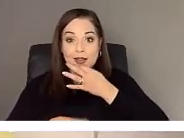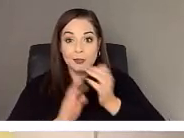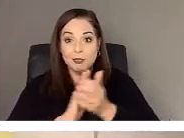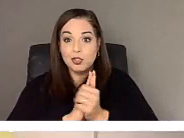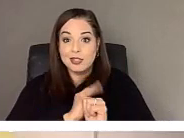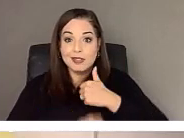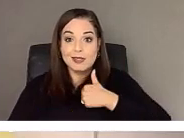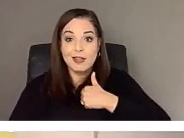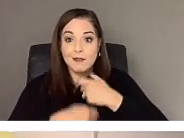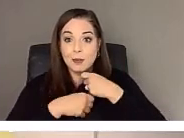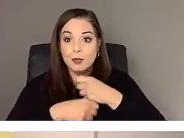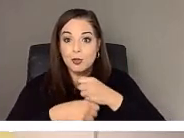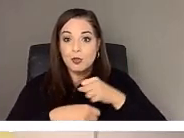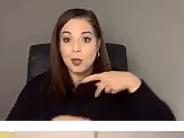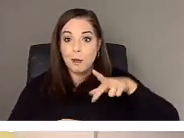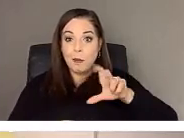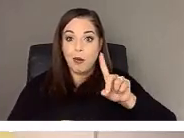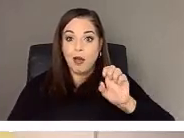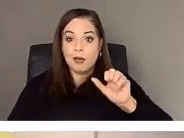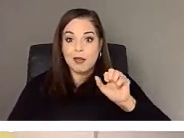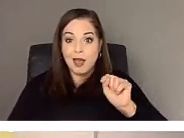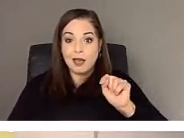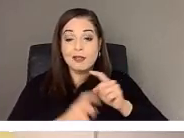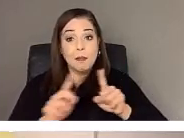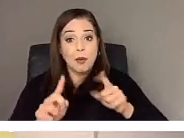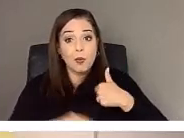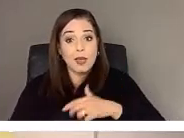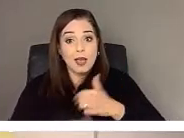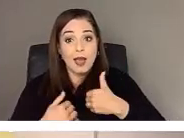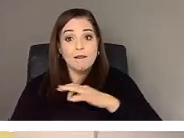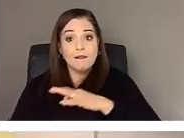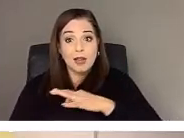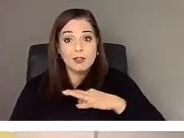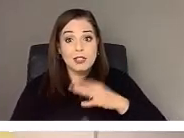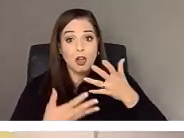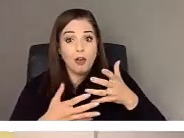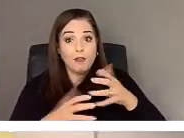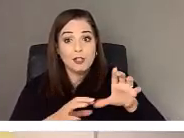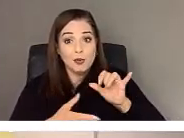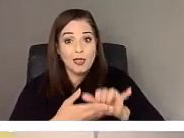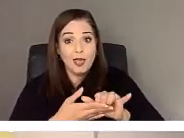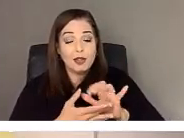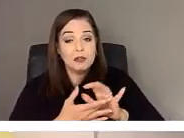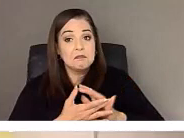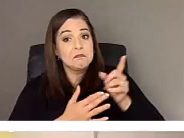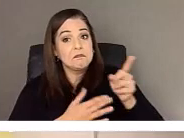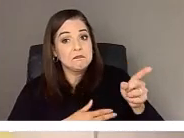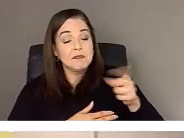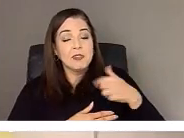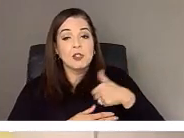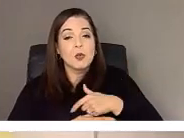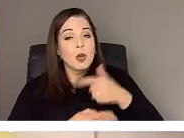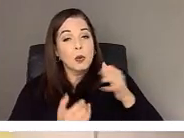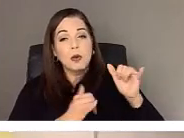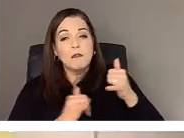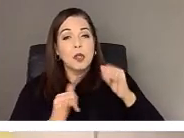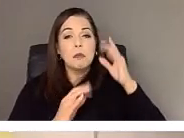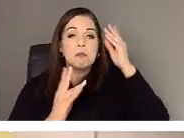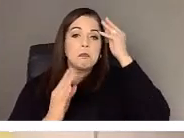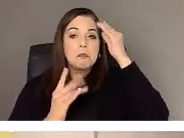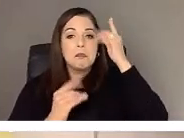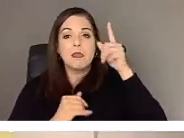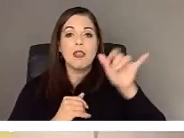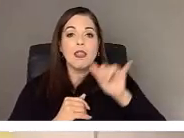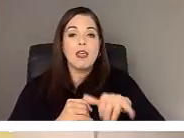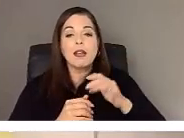podcast series, but we do have faculty members that already do. And so we were fooling around with the idea of serving as